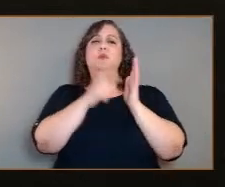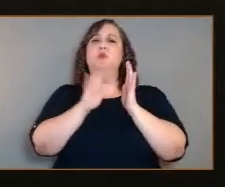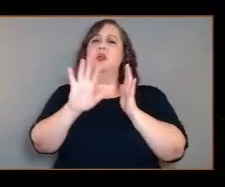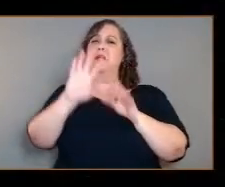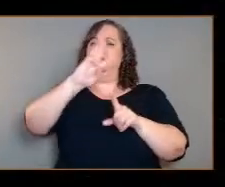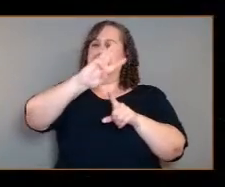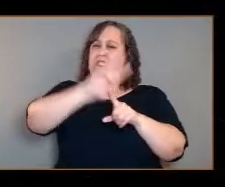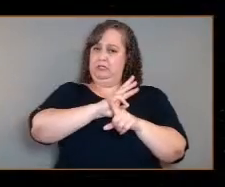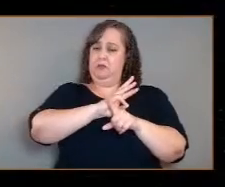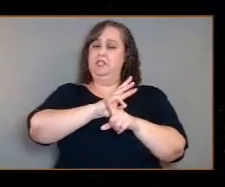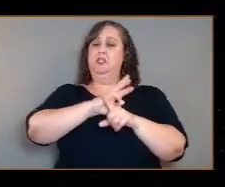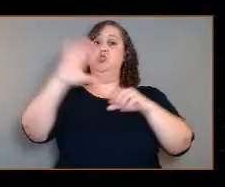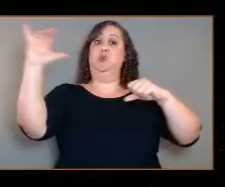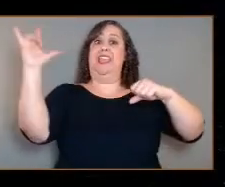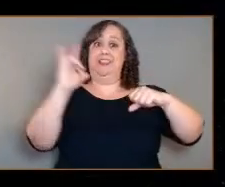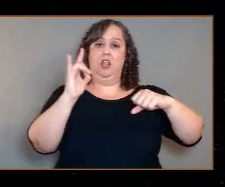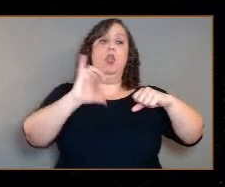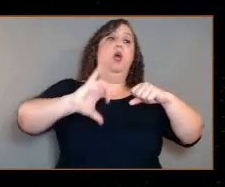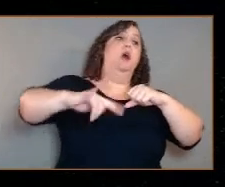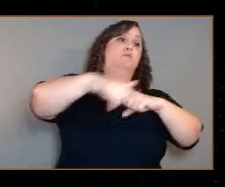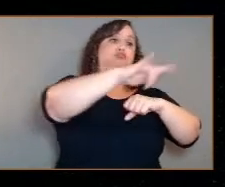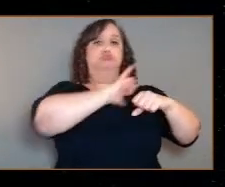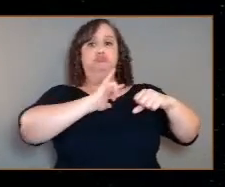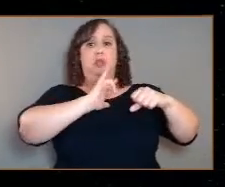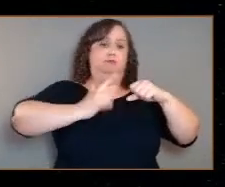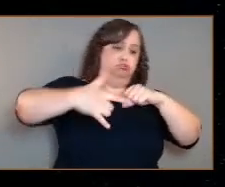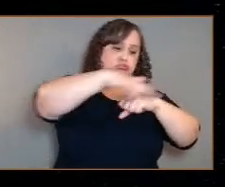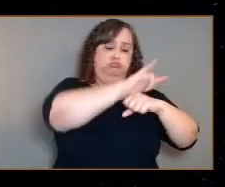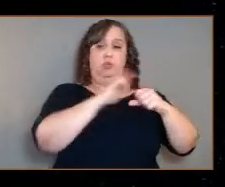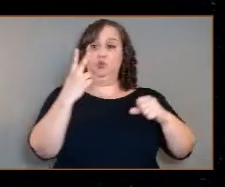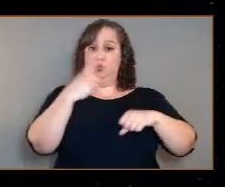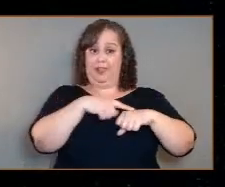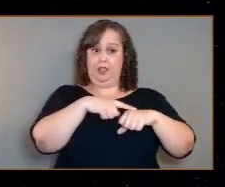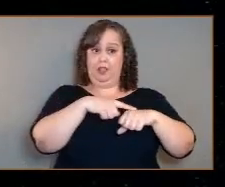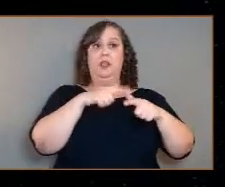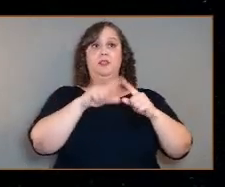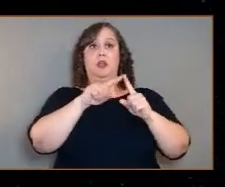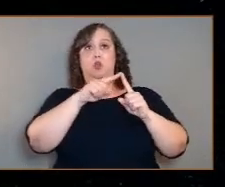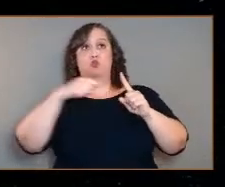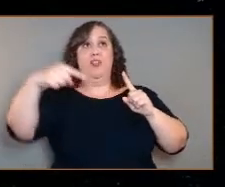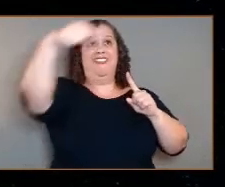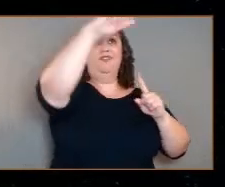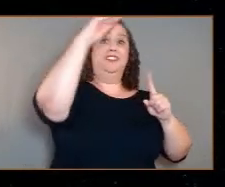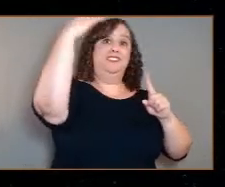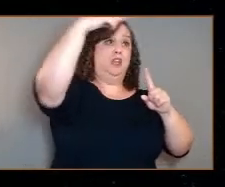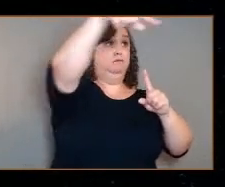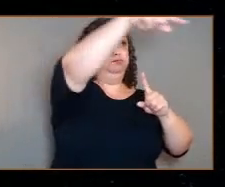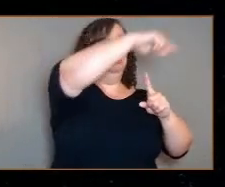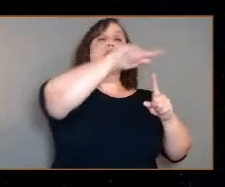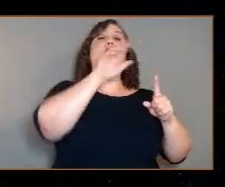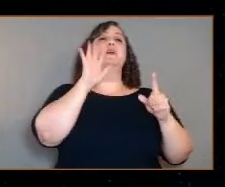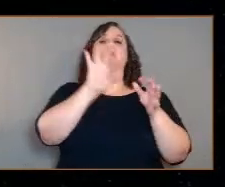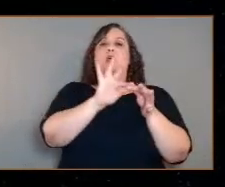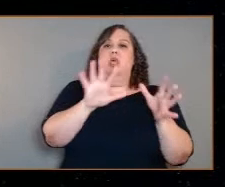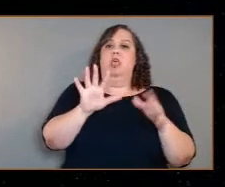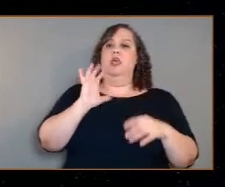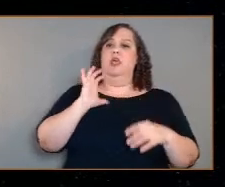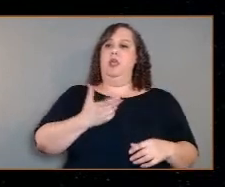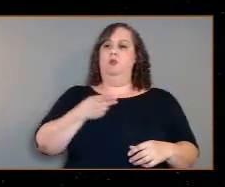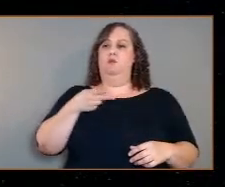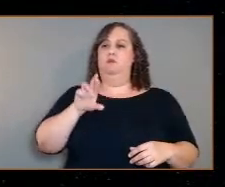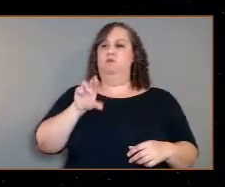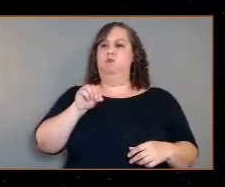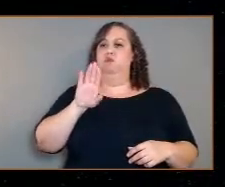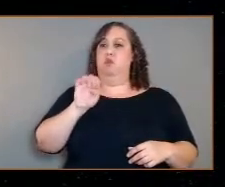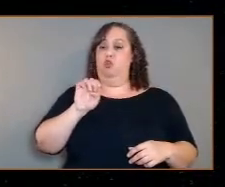fly by Venus twice. And then going around the sun, we'll come back and we'll release our probe two days out. And then our probe spacecraft, again,